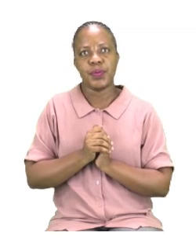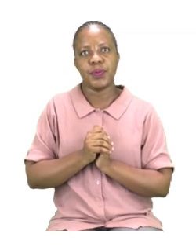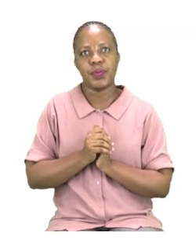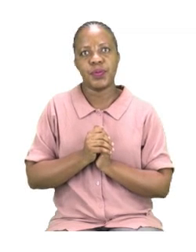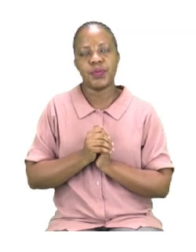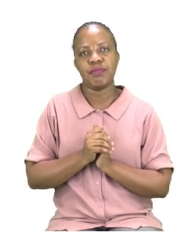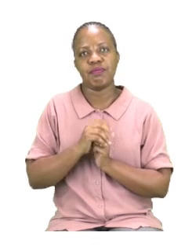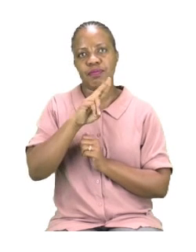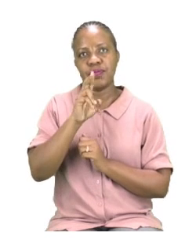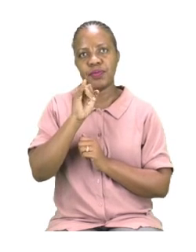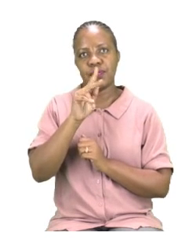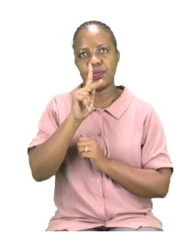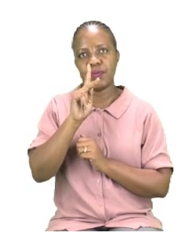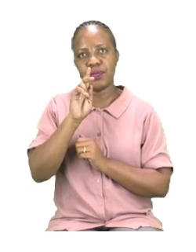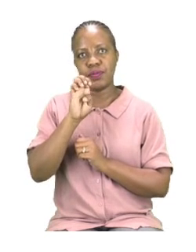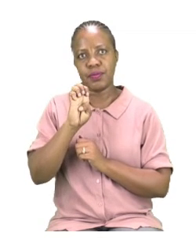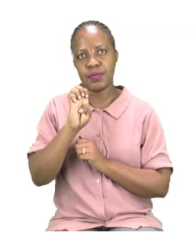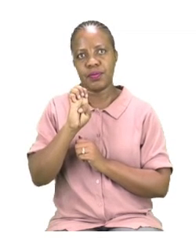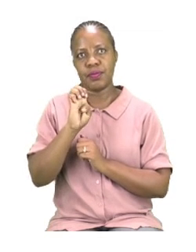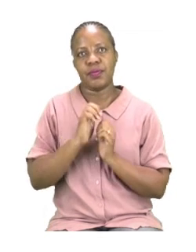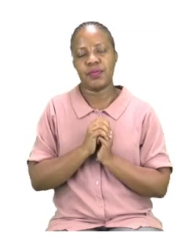bike, bike,